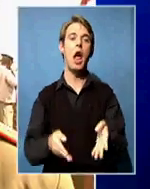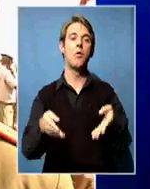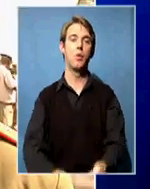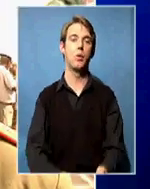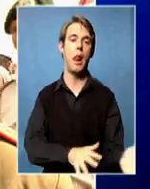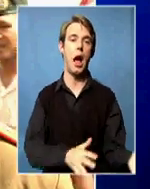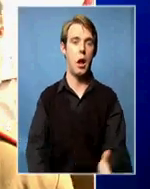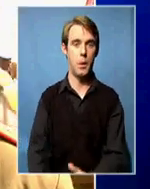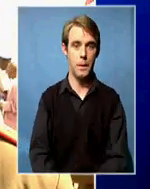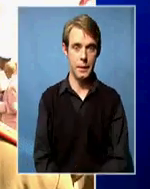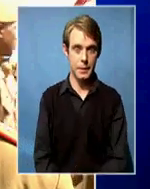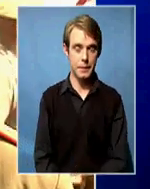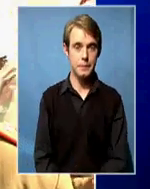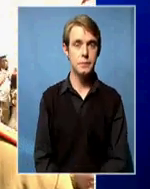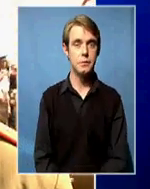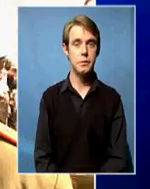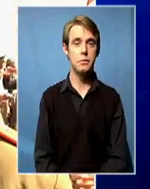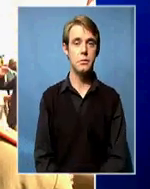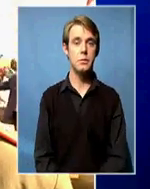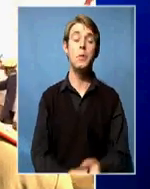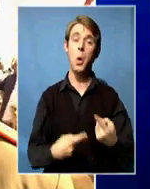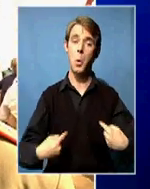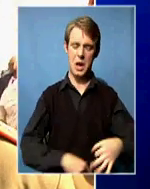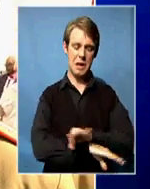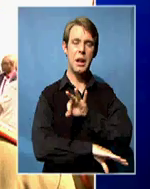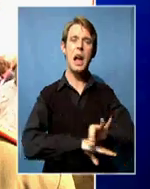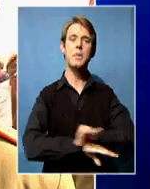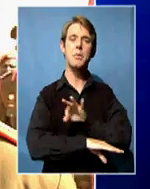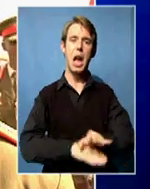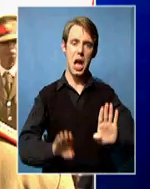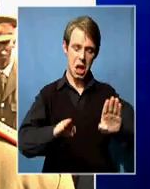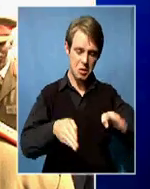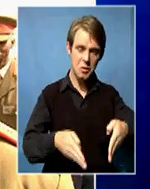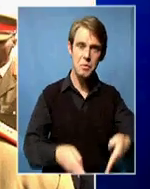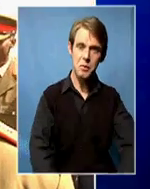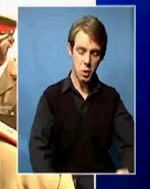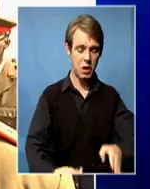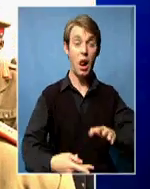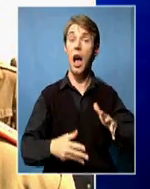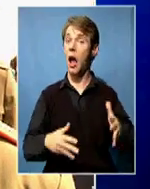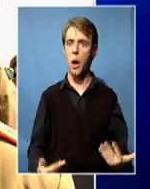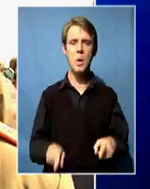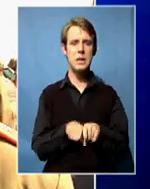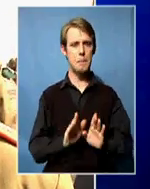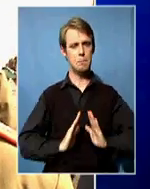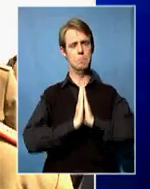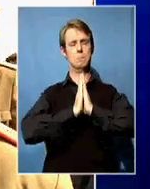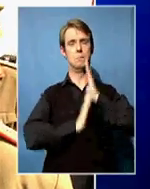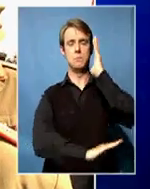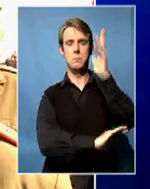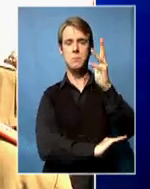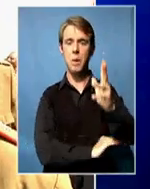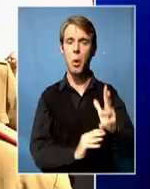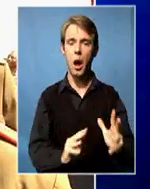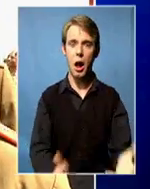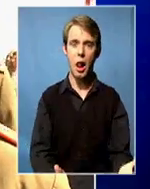Start working on the issues regarding the memorial service, where and when are we going to have a memorial service, how is it going